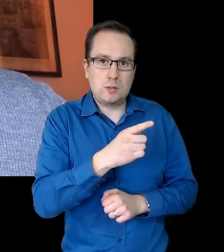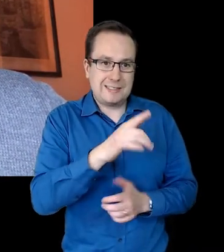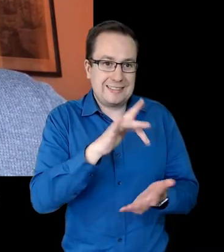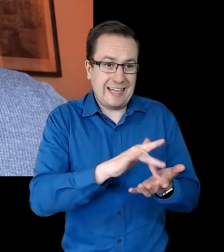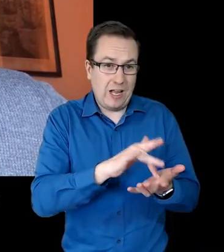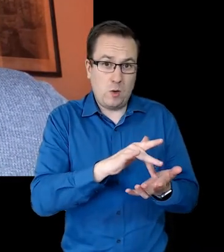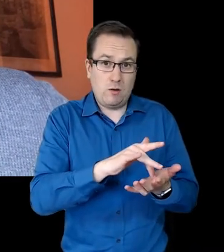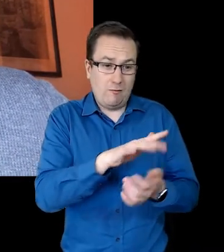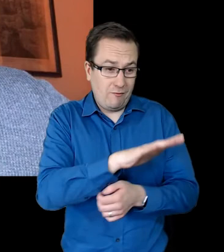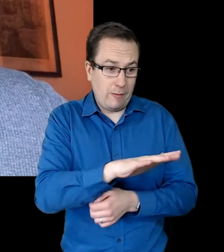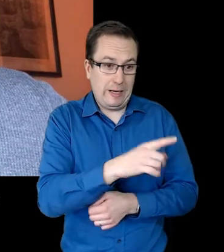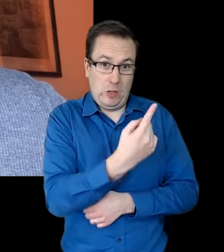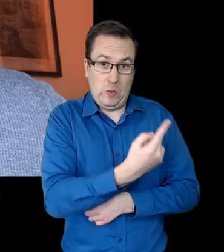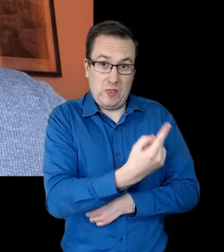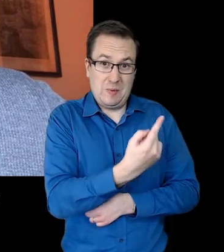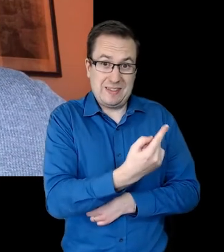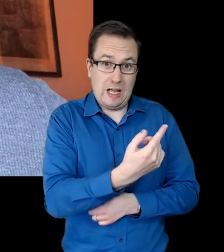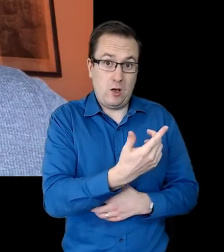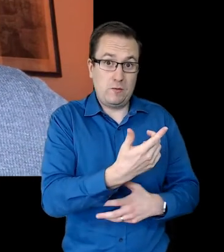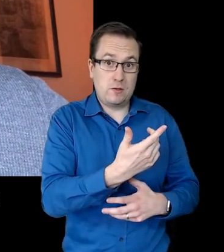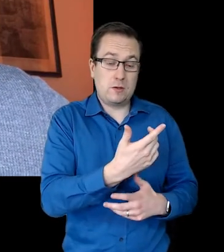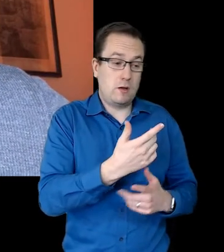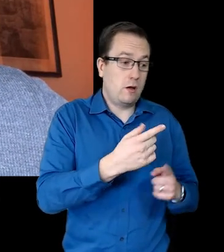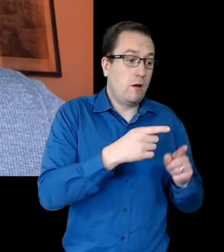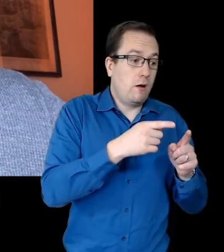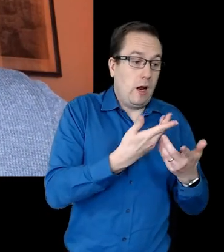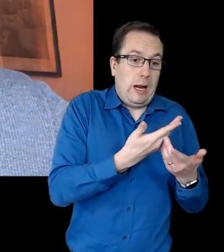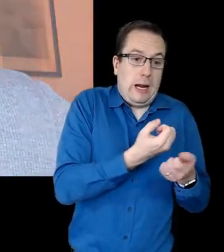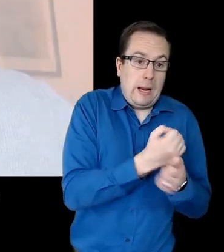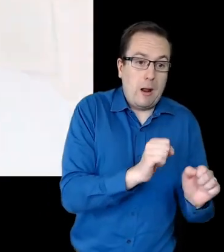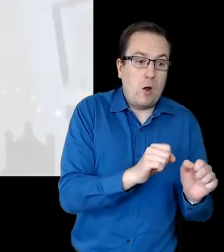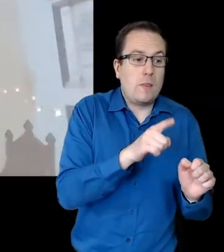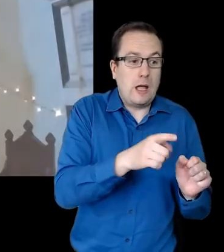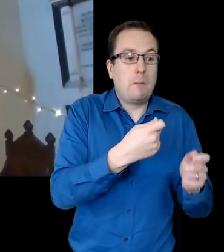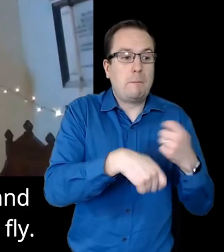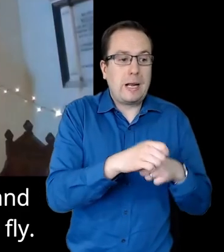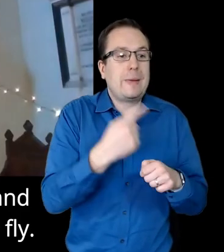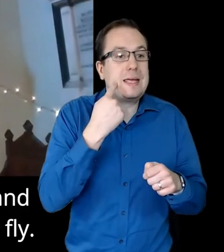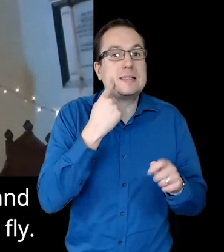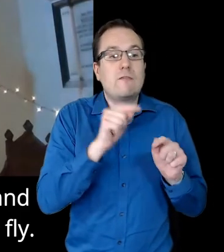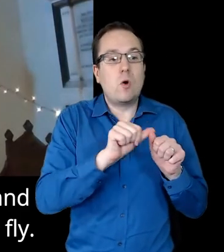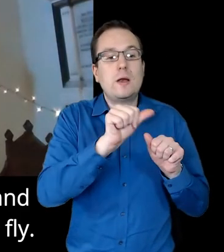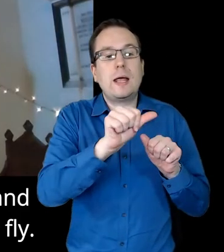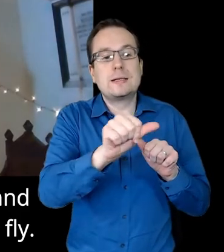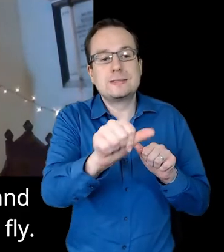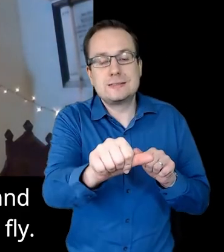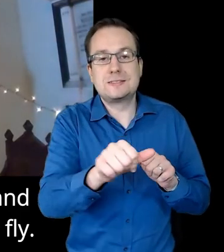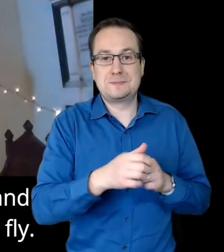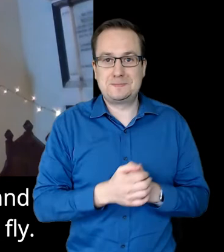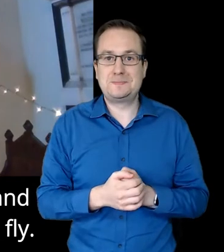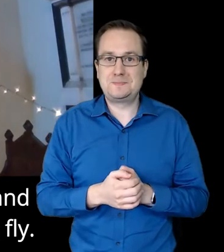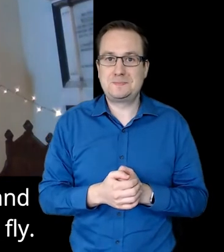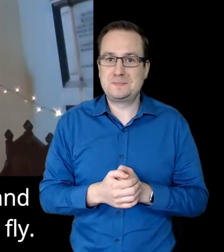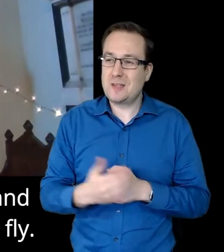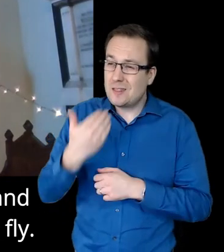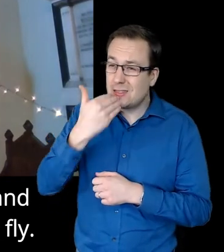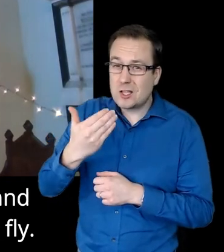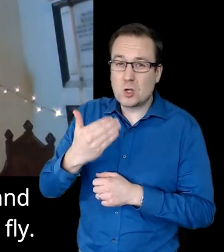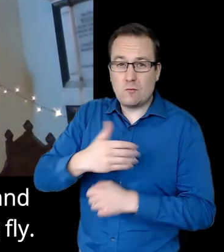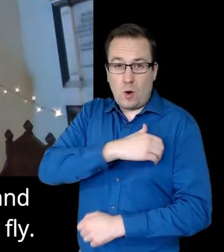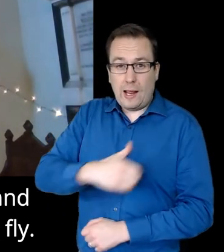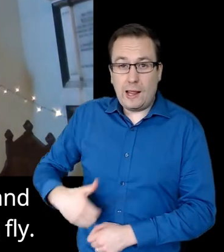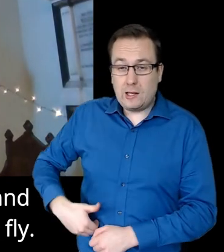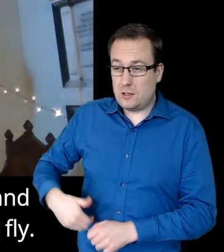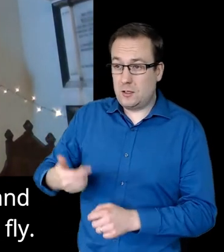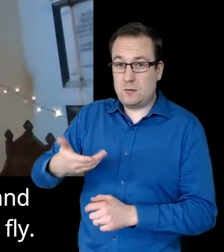family who made it a little easier for the next one. Thank you to the elders who fought for yourselves